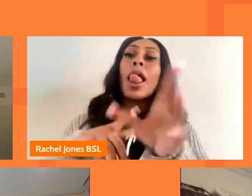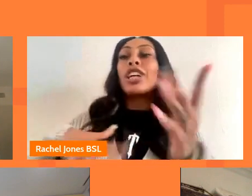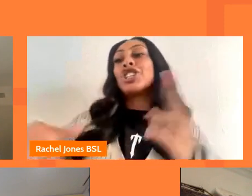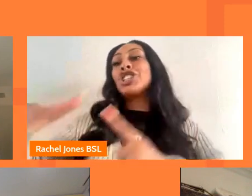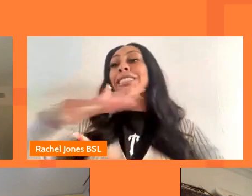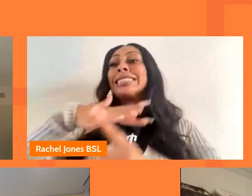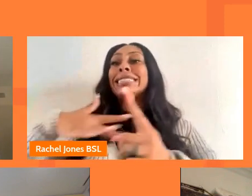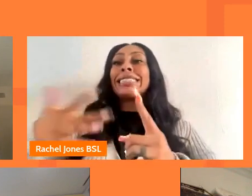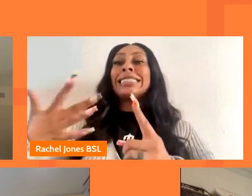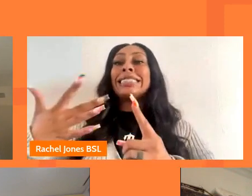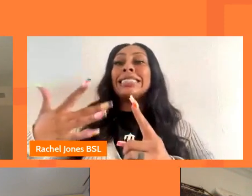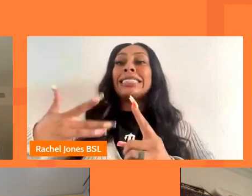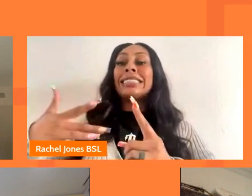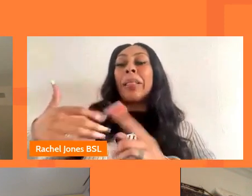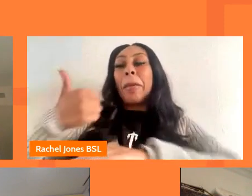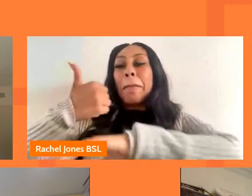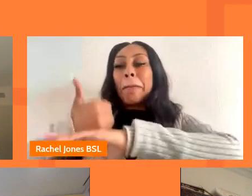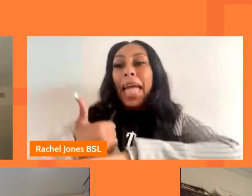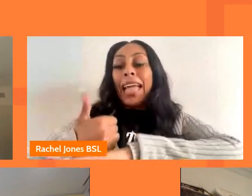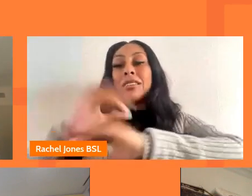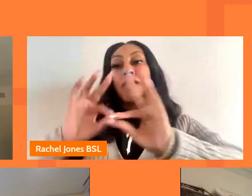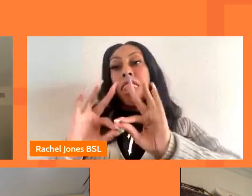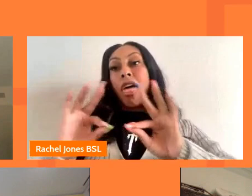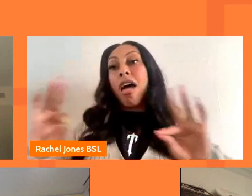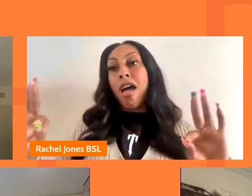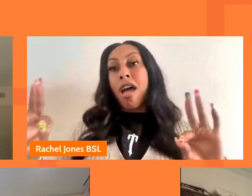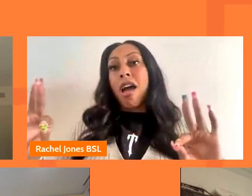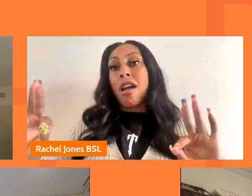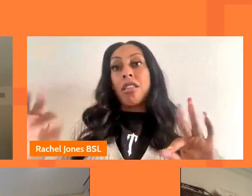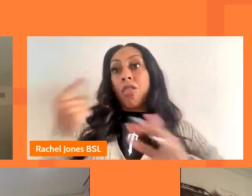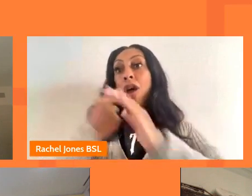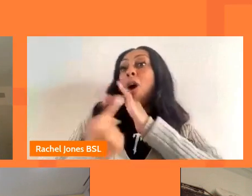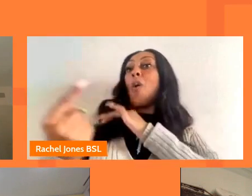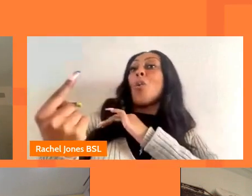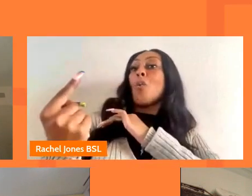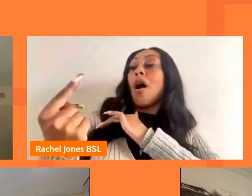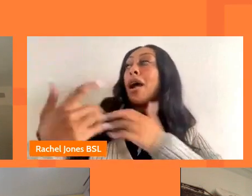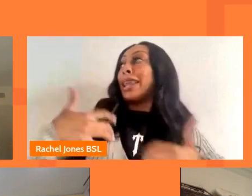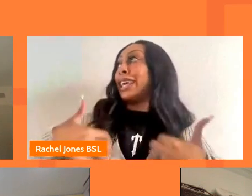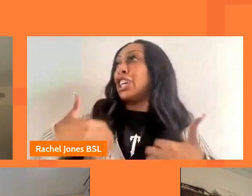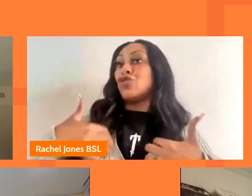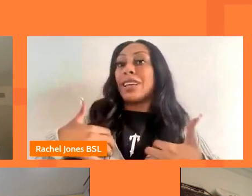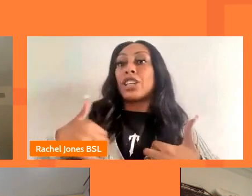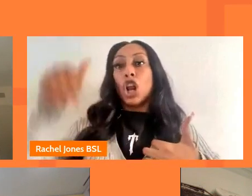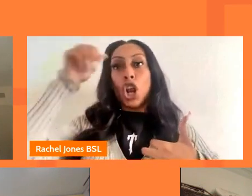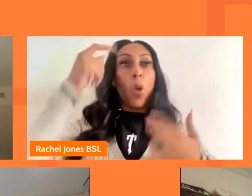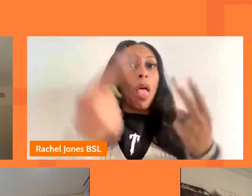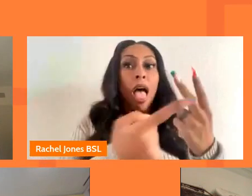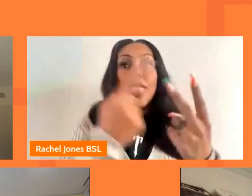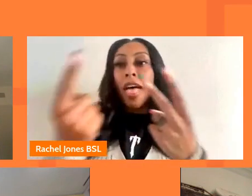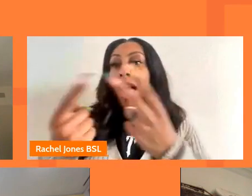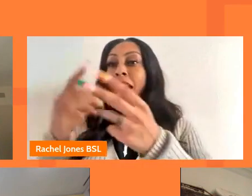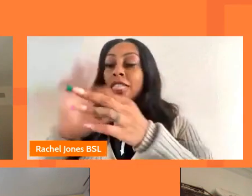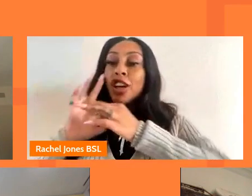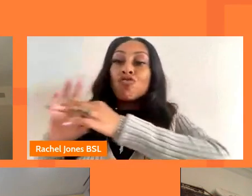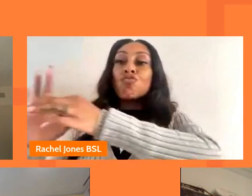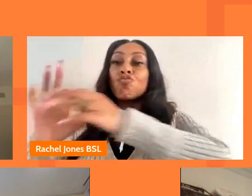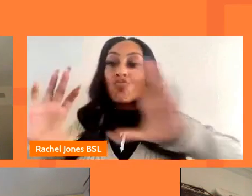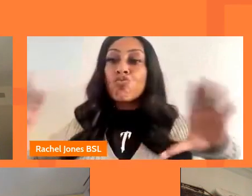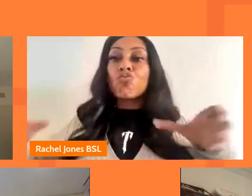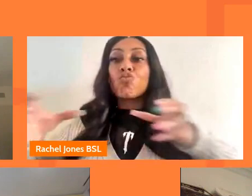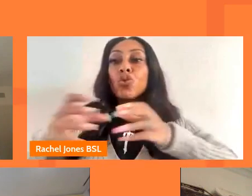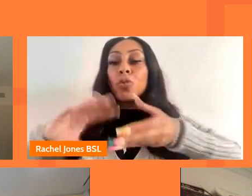are the the baseline of knowing that you're not the only person who's interested in telling their story or sharing those experiences